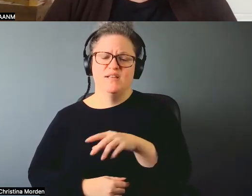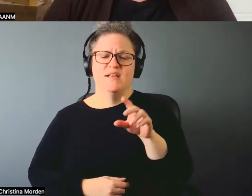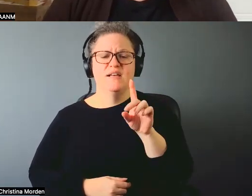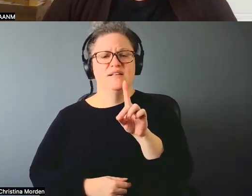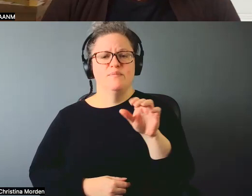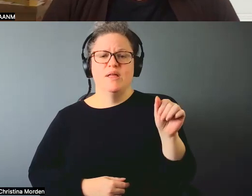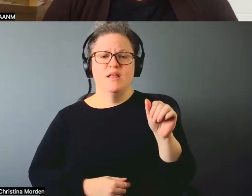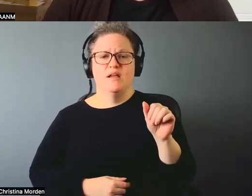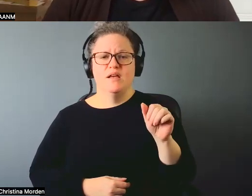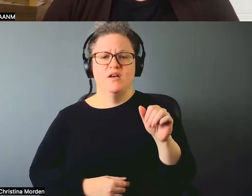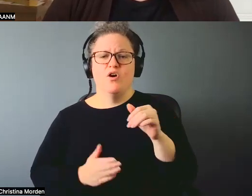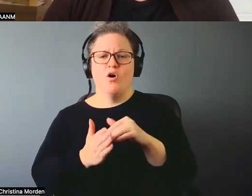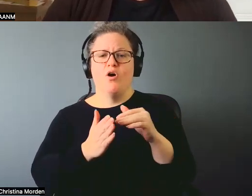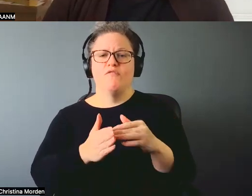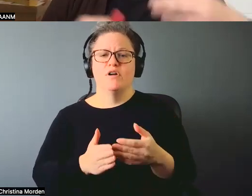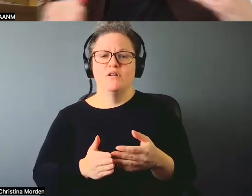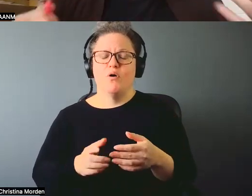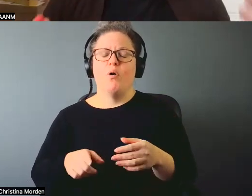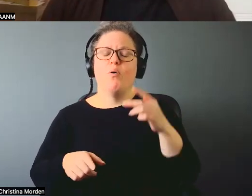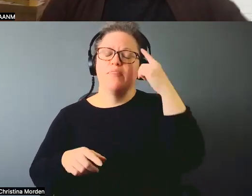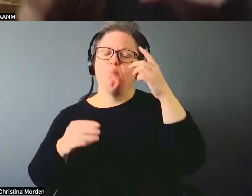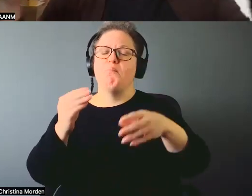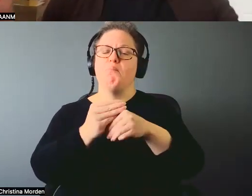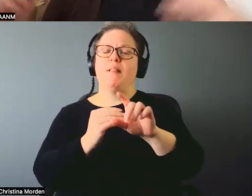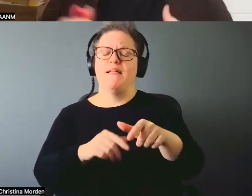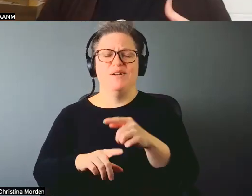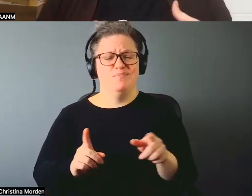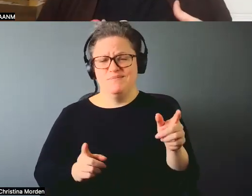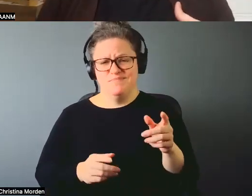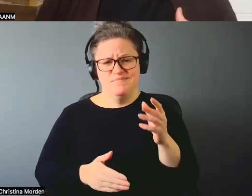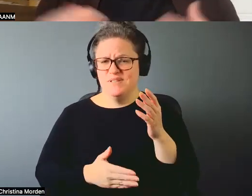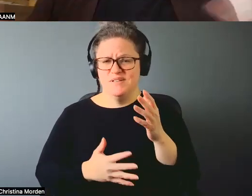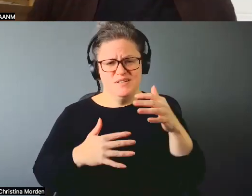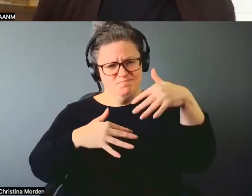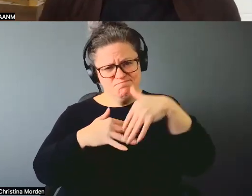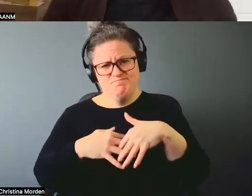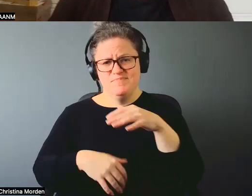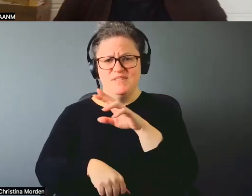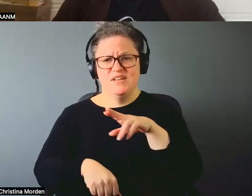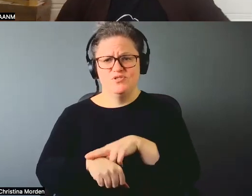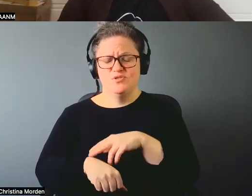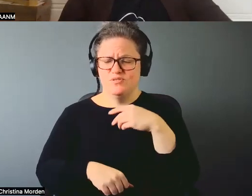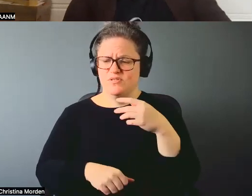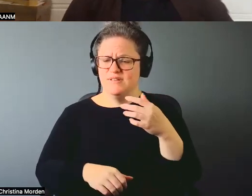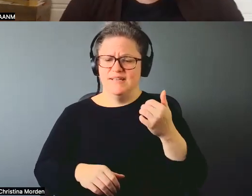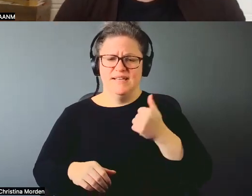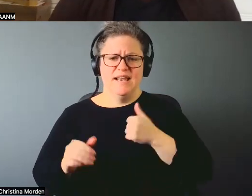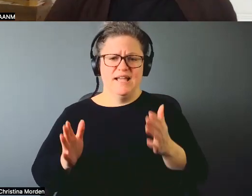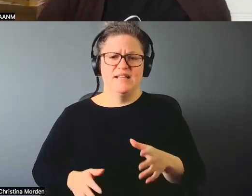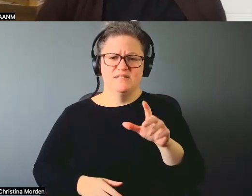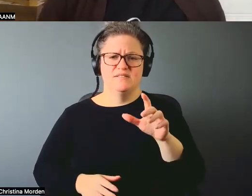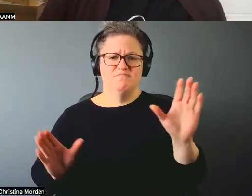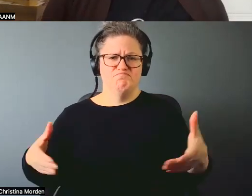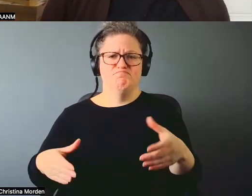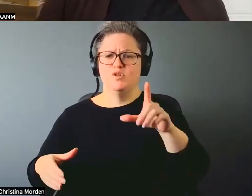add on, but when you think about it, it's part of nature. 25, you know, I think it's something about 20% of Canadians have disabilities,